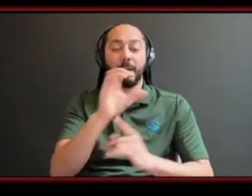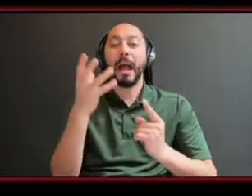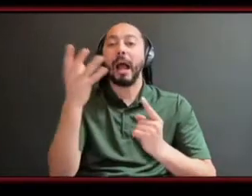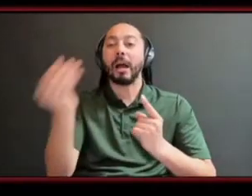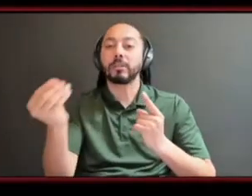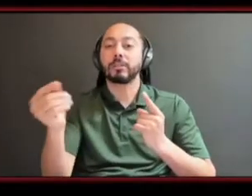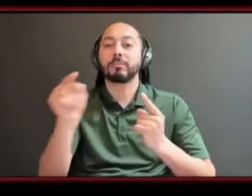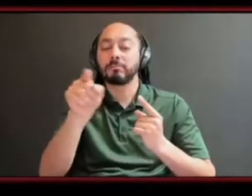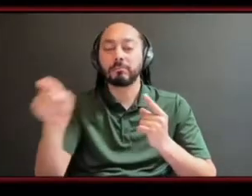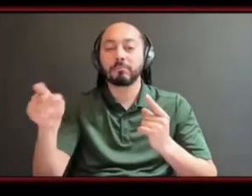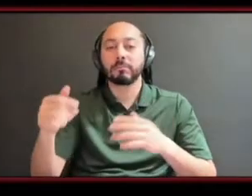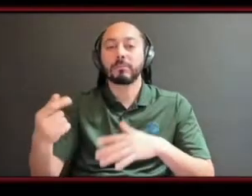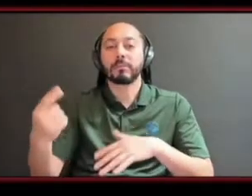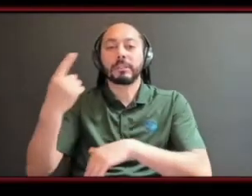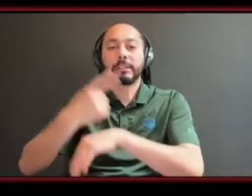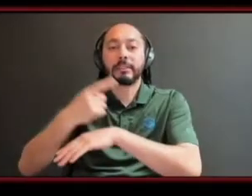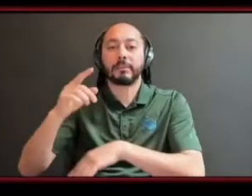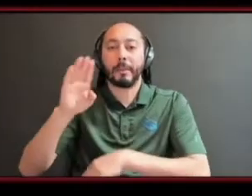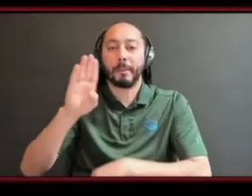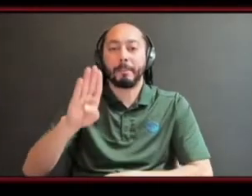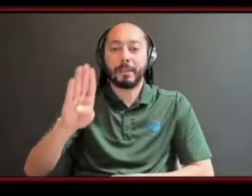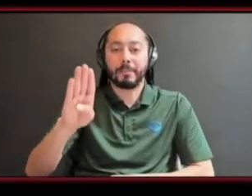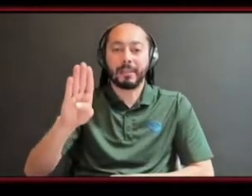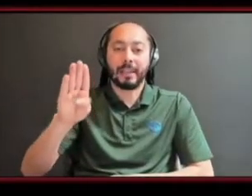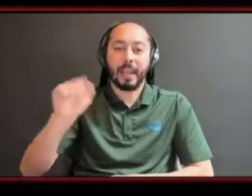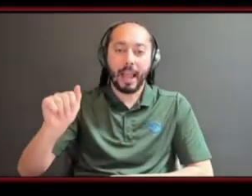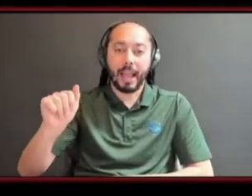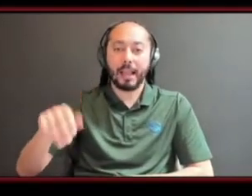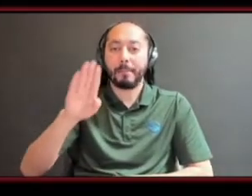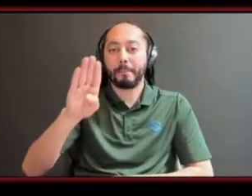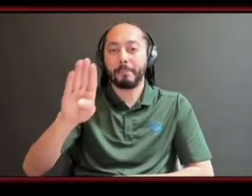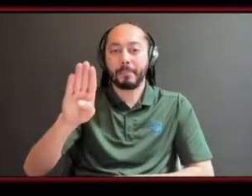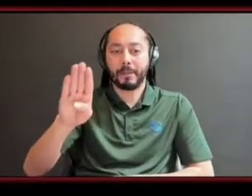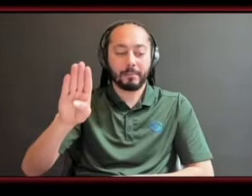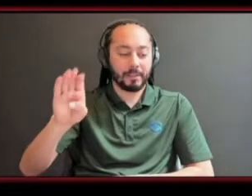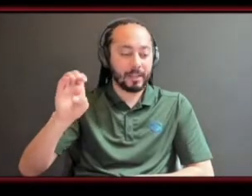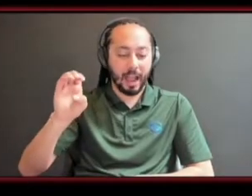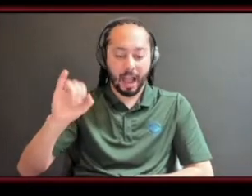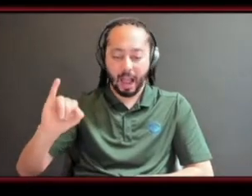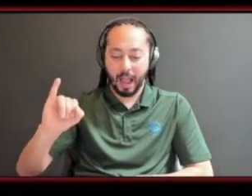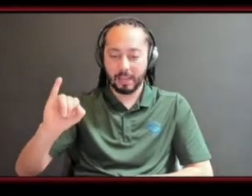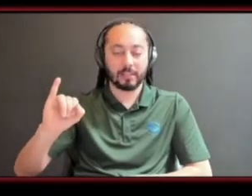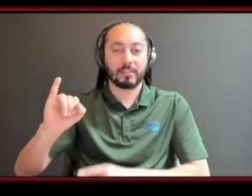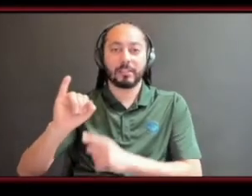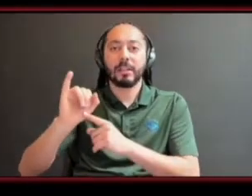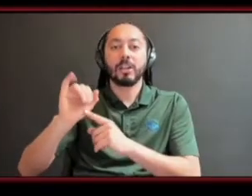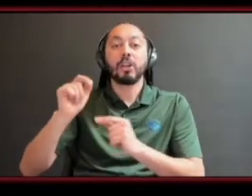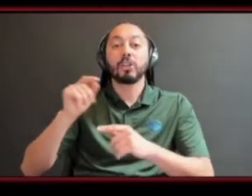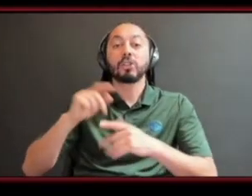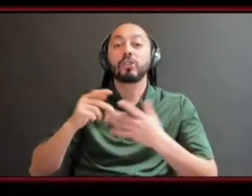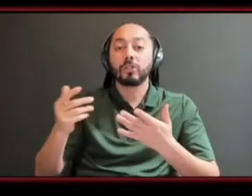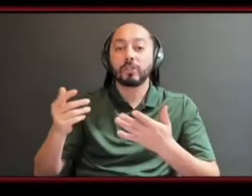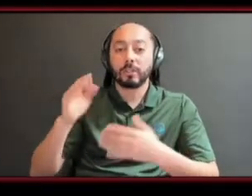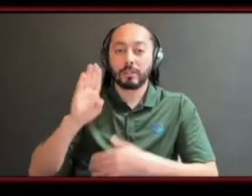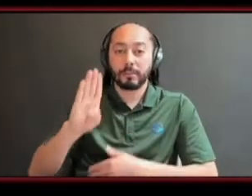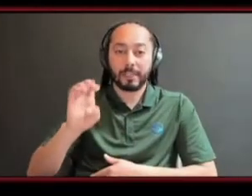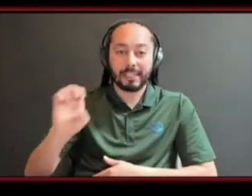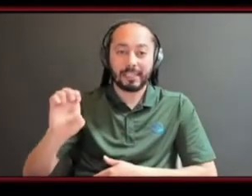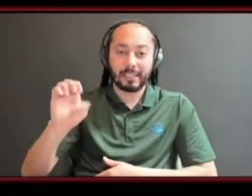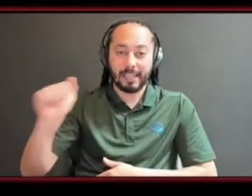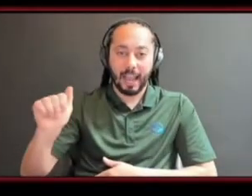day learning institute bea bbi to name a few what resources did you look at when starting out your business